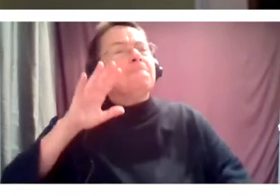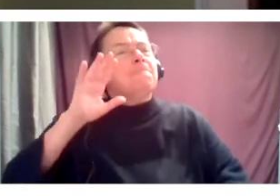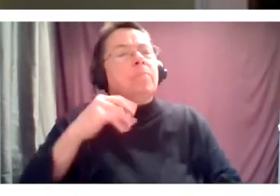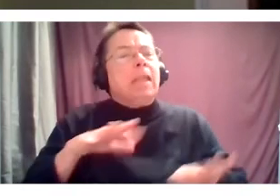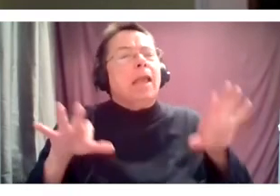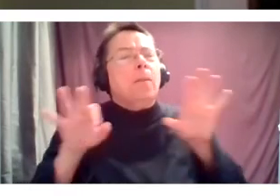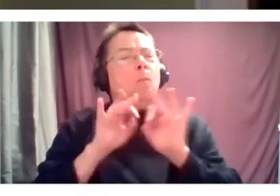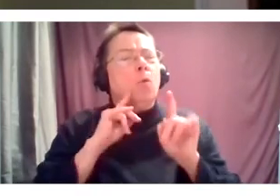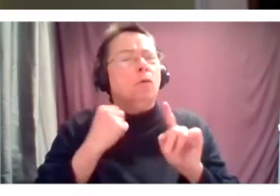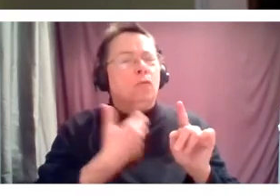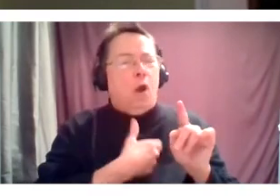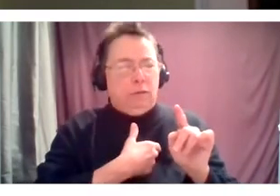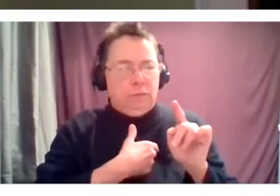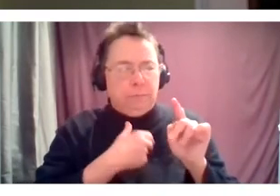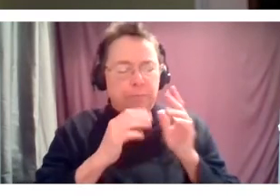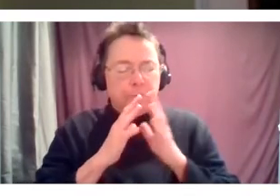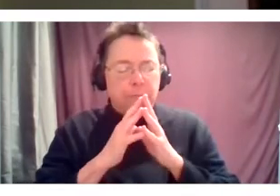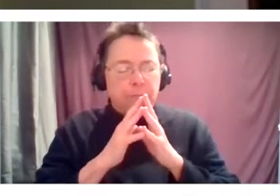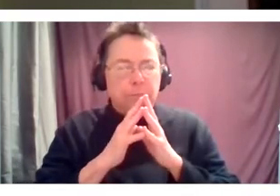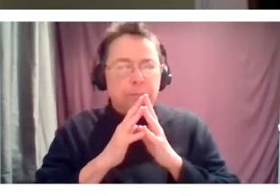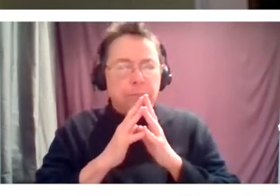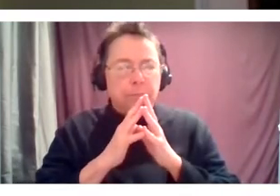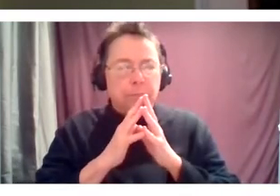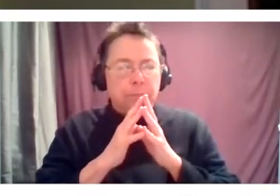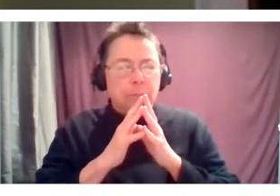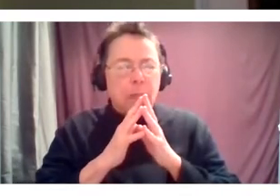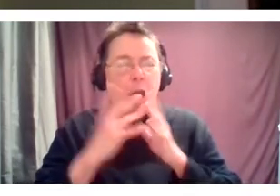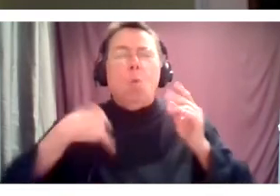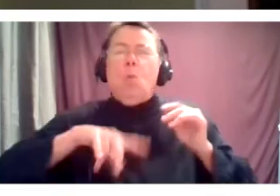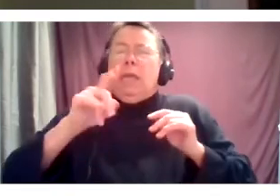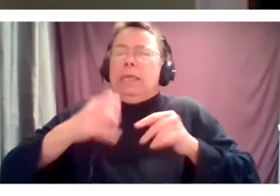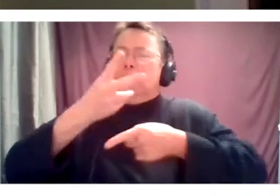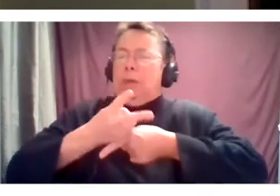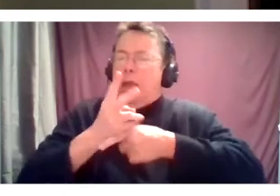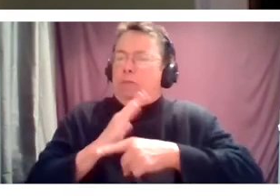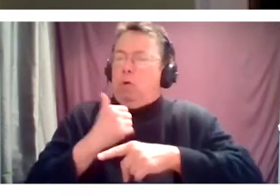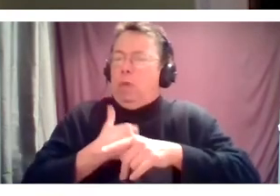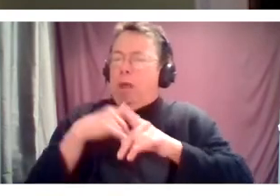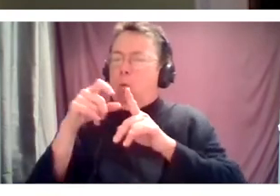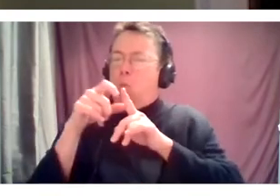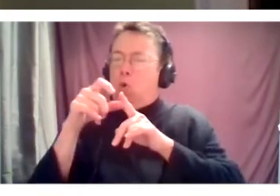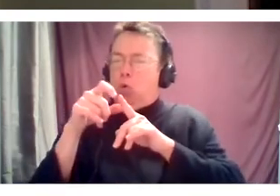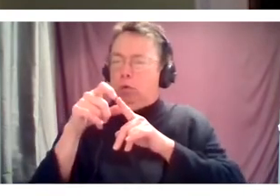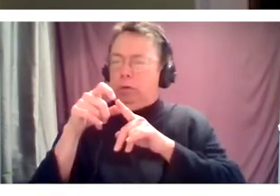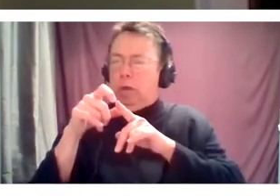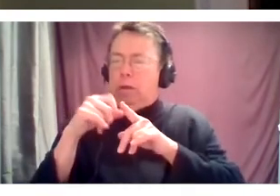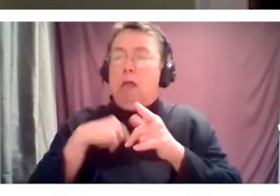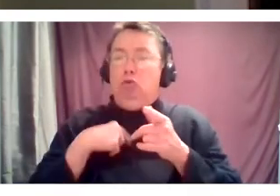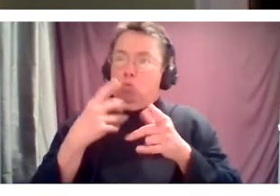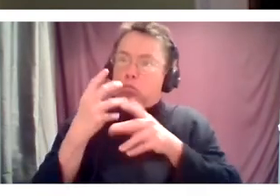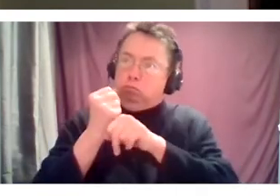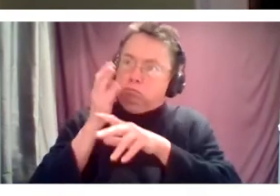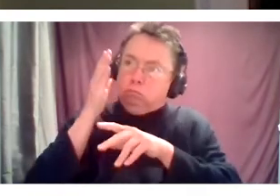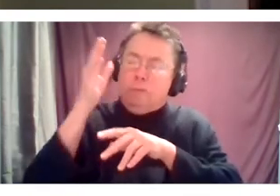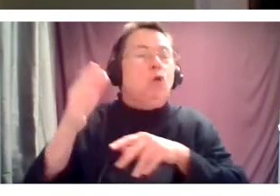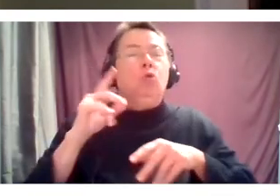group to, um, be careful with our language and to claim the future. Um, we're not going back to normal, and we can't be